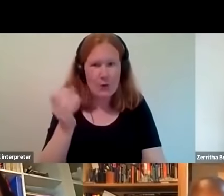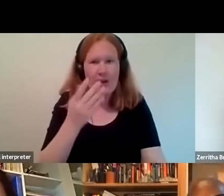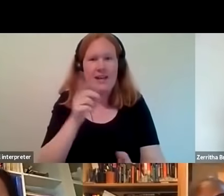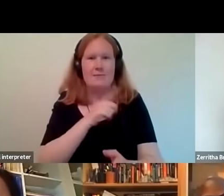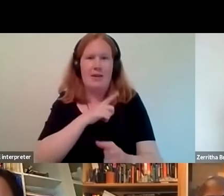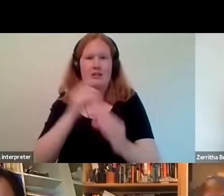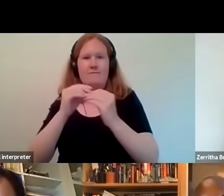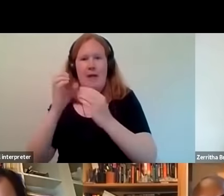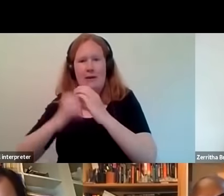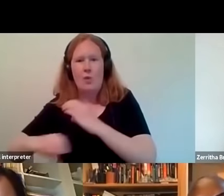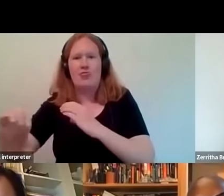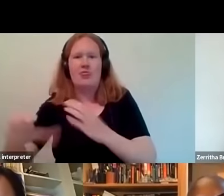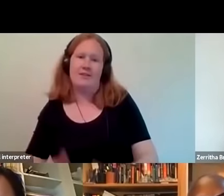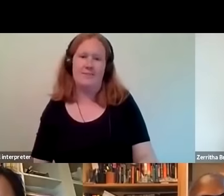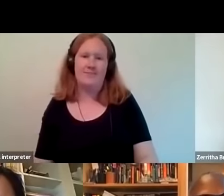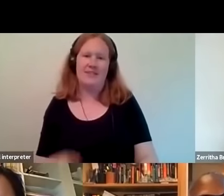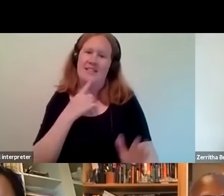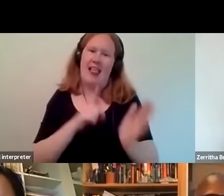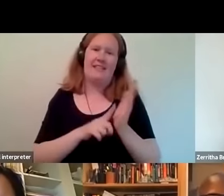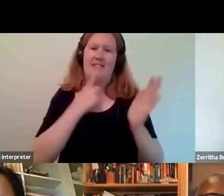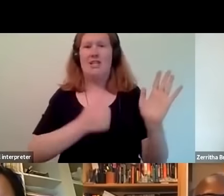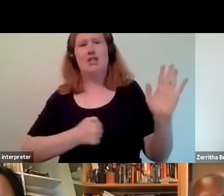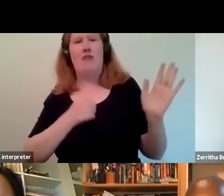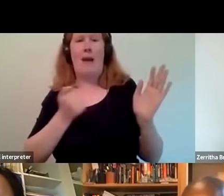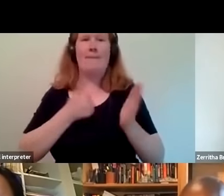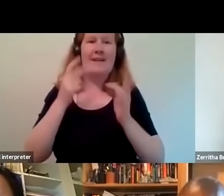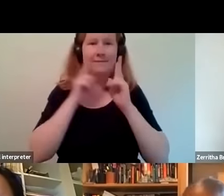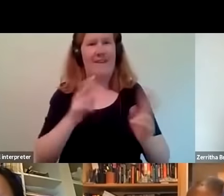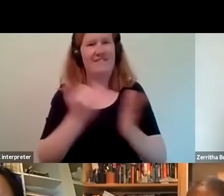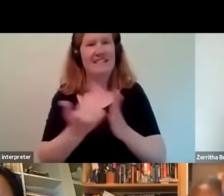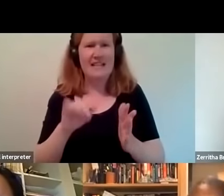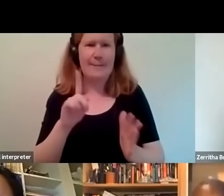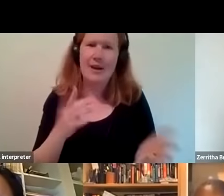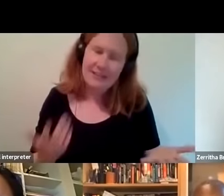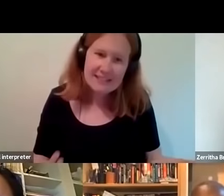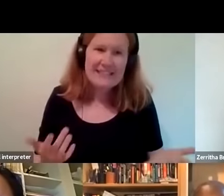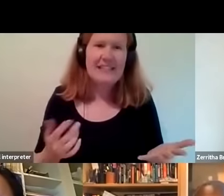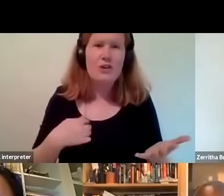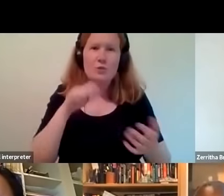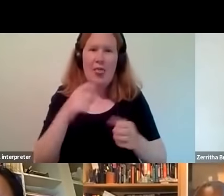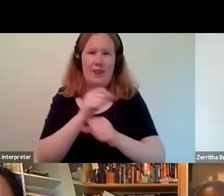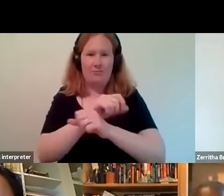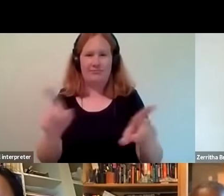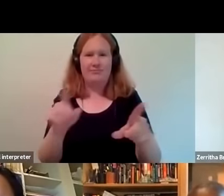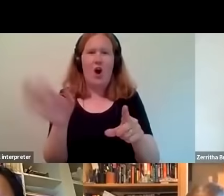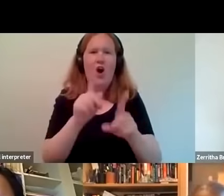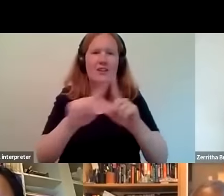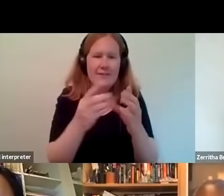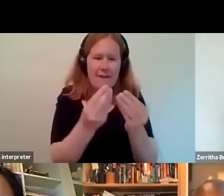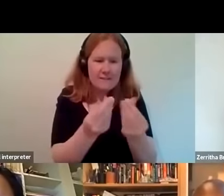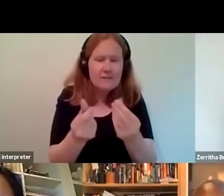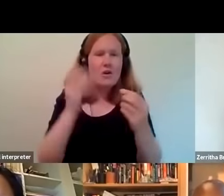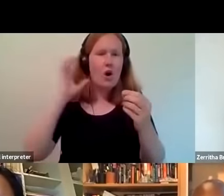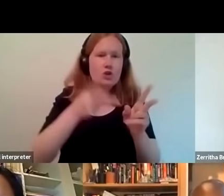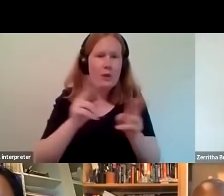that's the the i had a great viewing experience but um you know we will be sending out all of these resources um